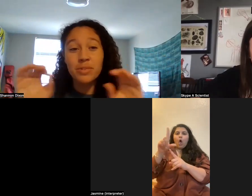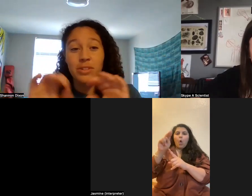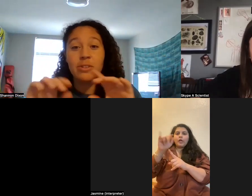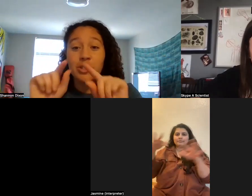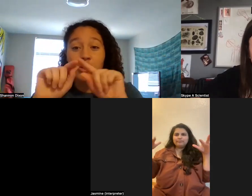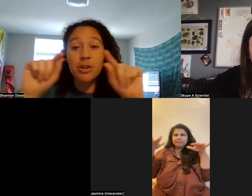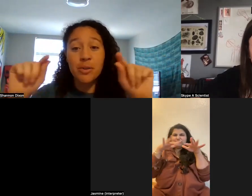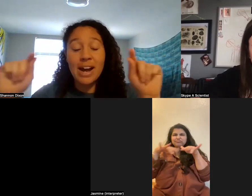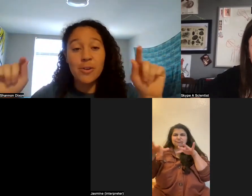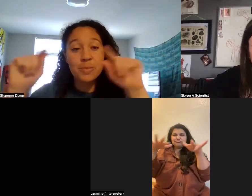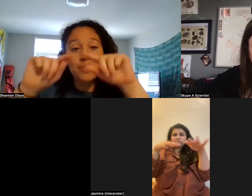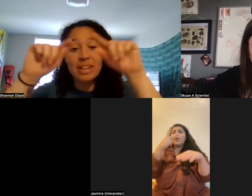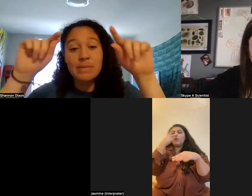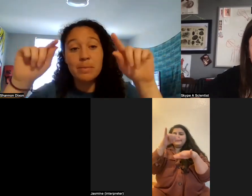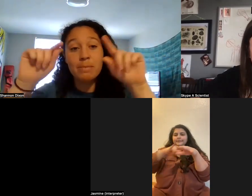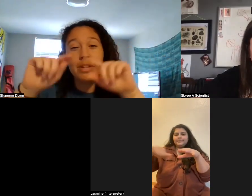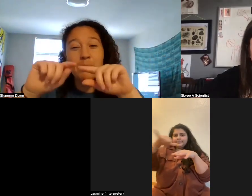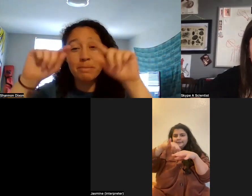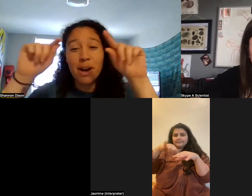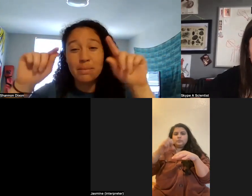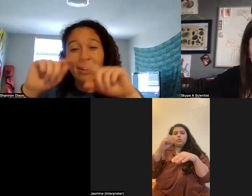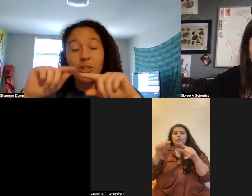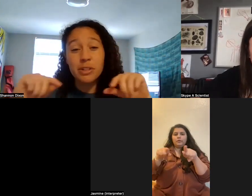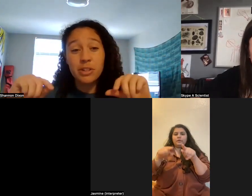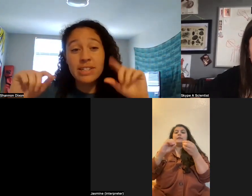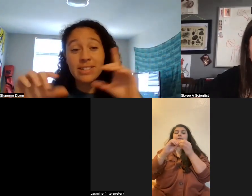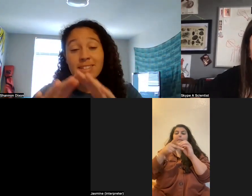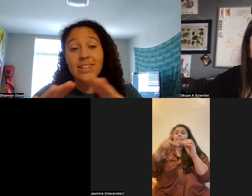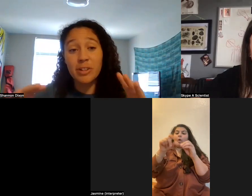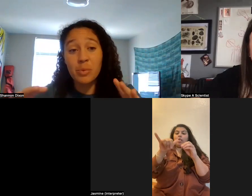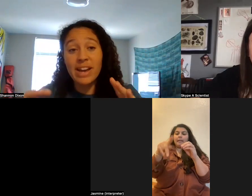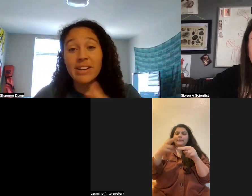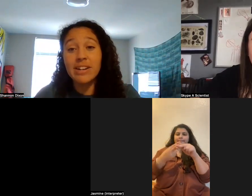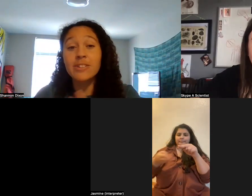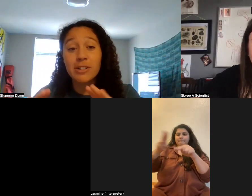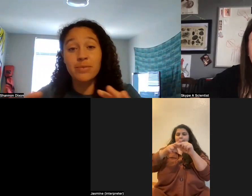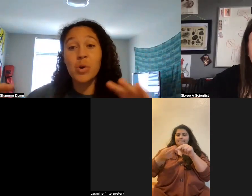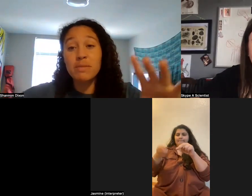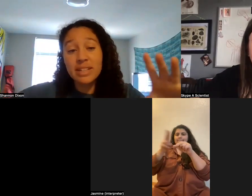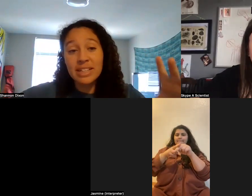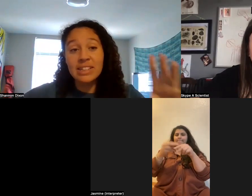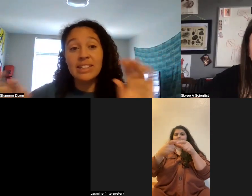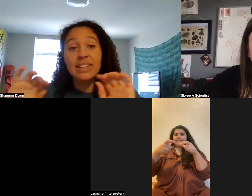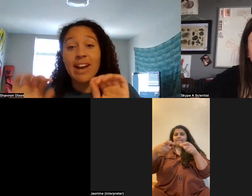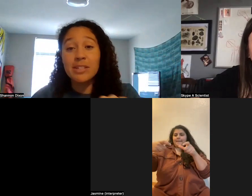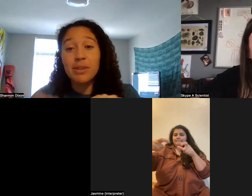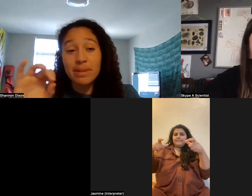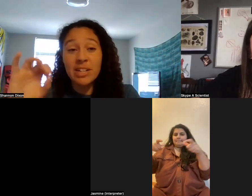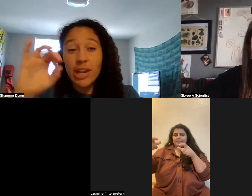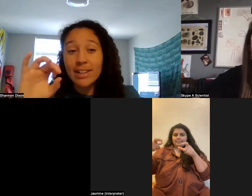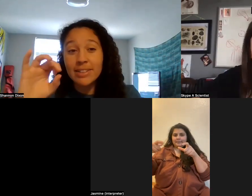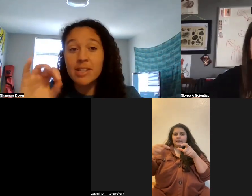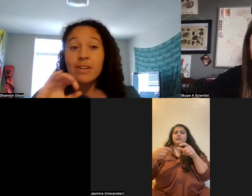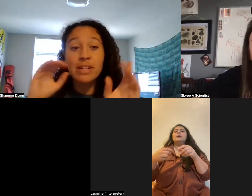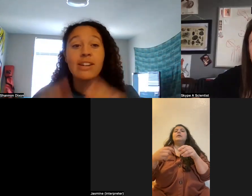identical. So it'll just grow out in the, the number of polyp counts will increase. It'll get wider. It'll start to form calcium